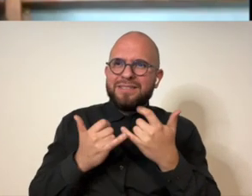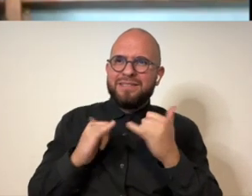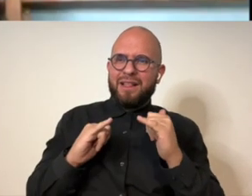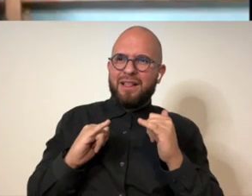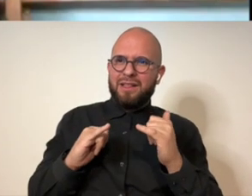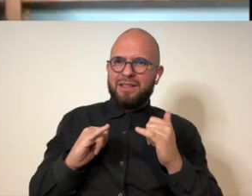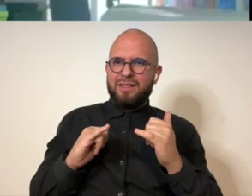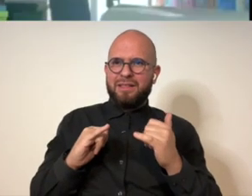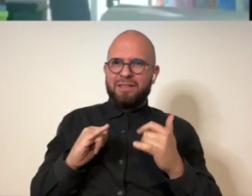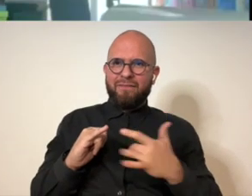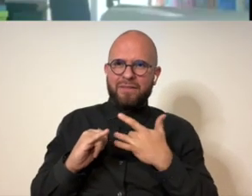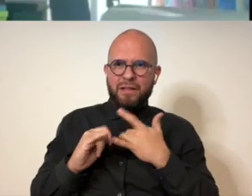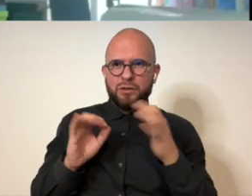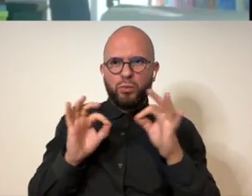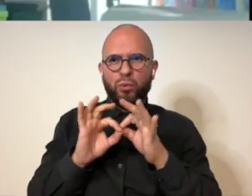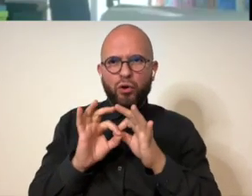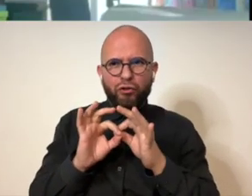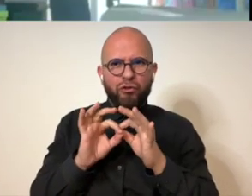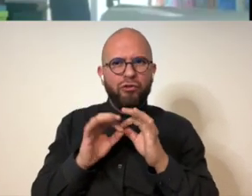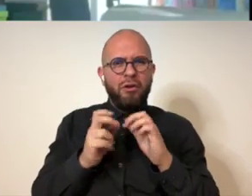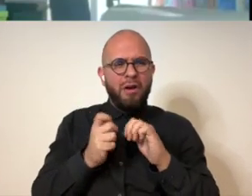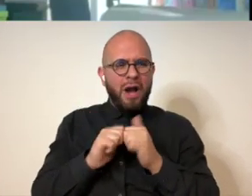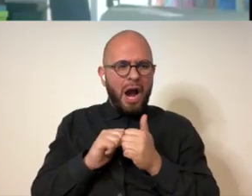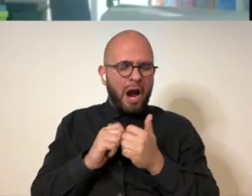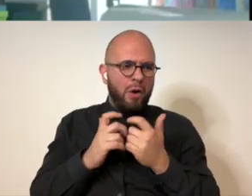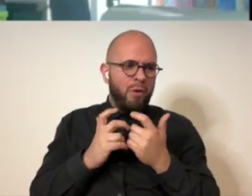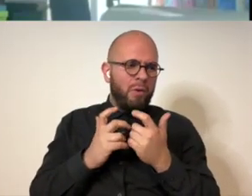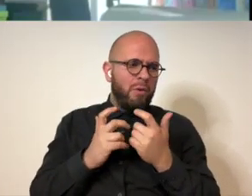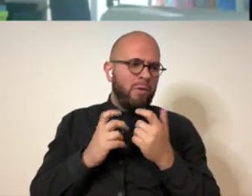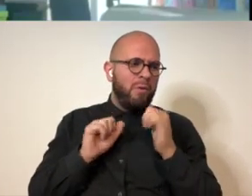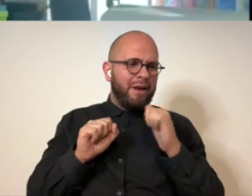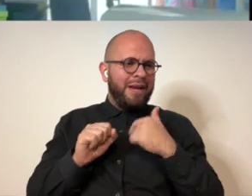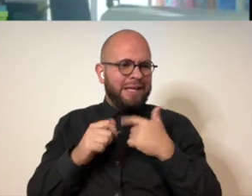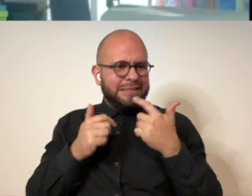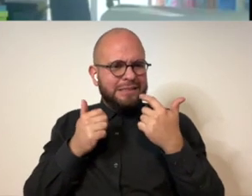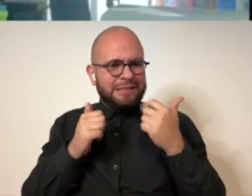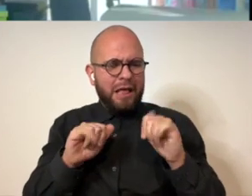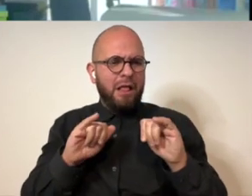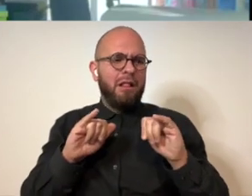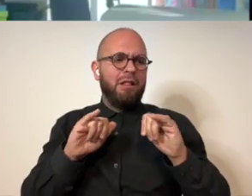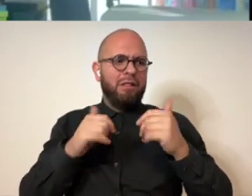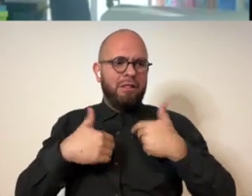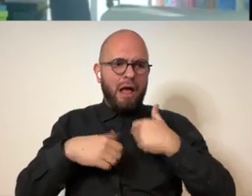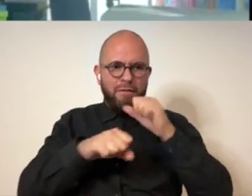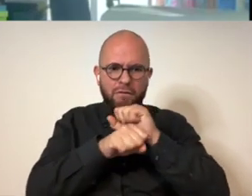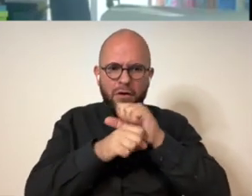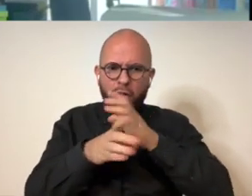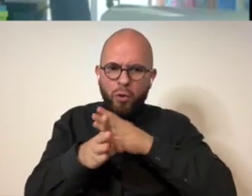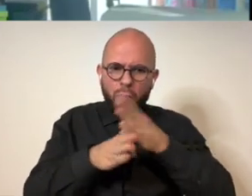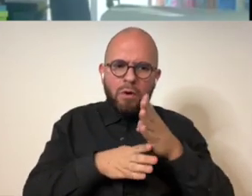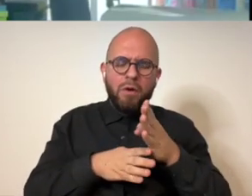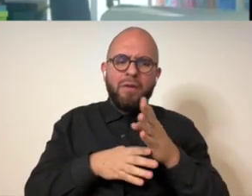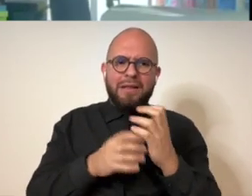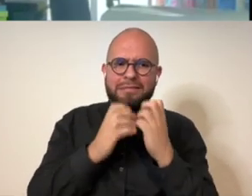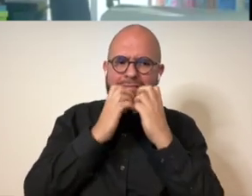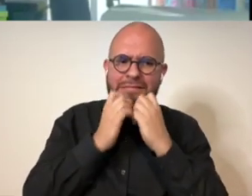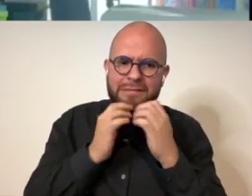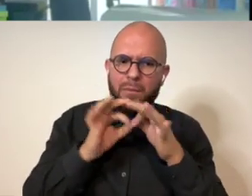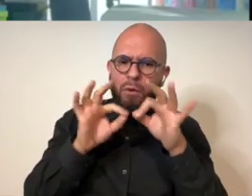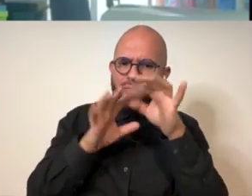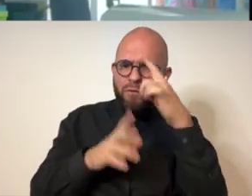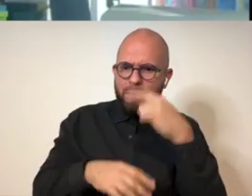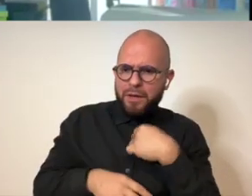some kind of career that mattered to me or that at least let me make art and figuring out like what my